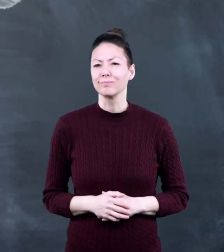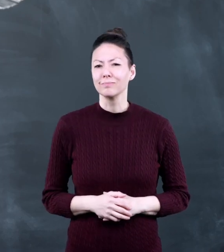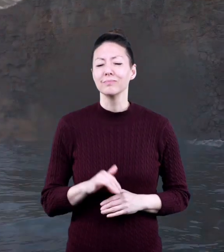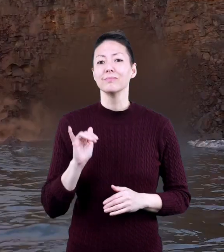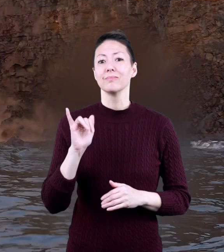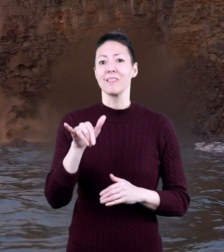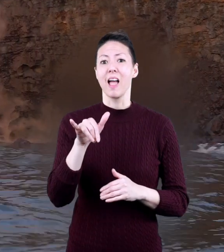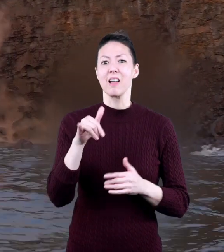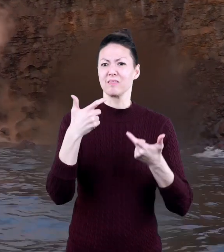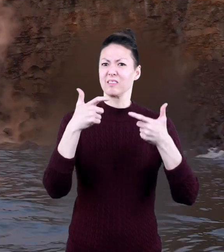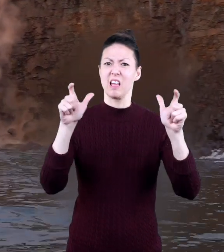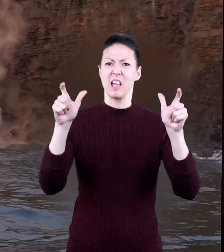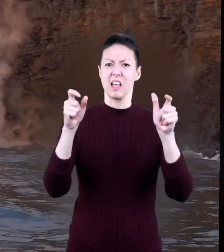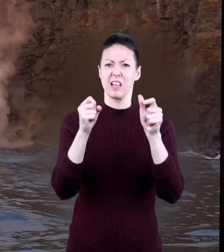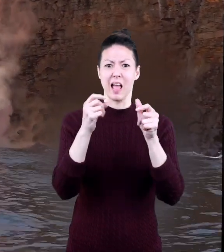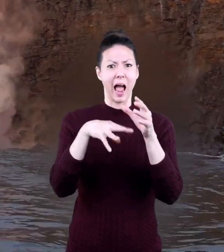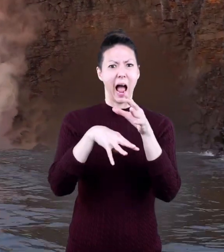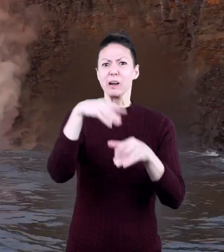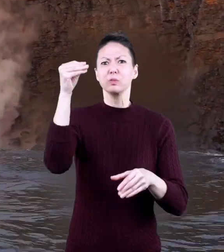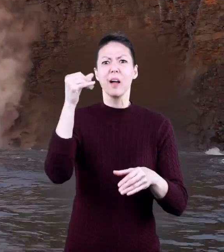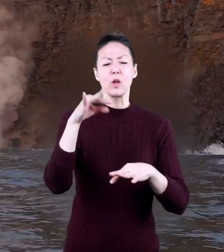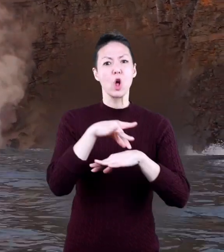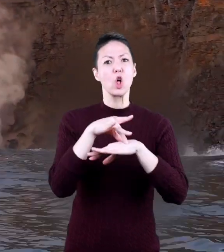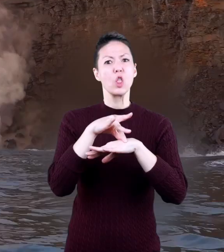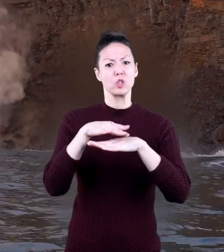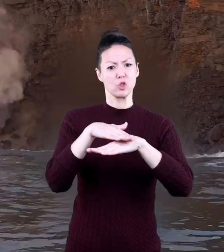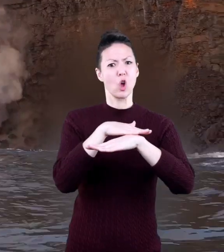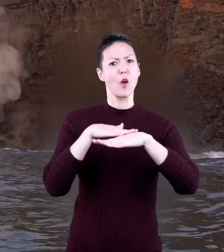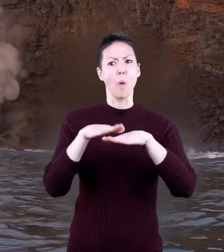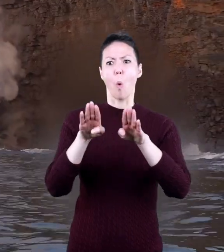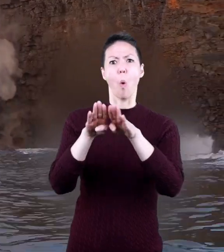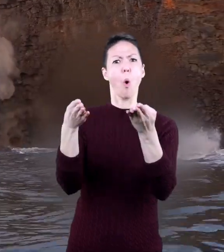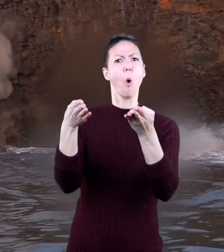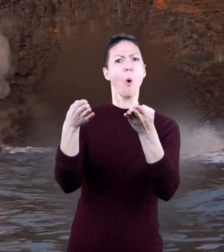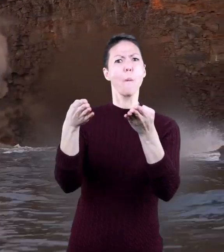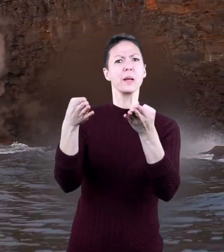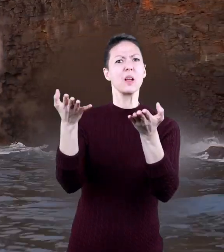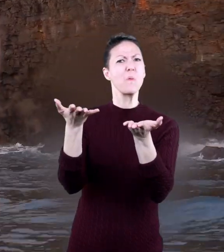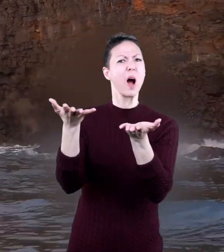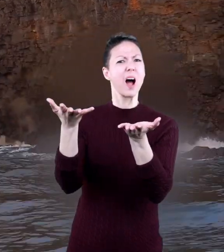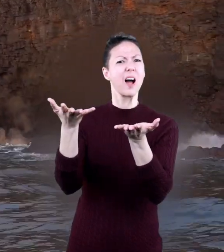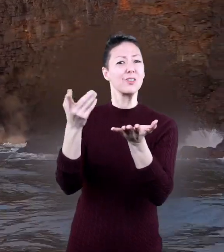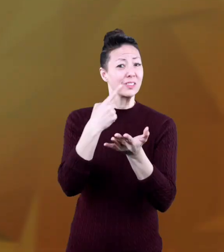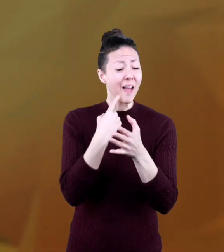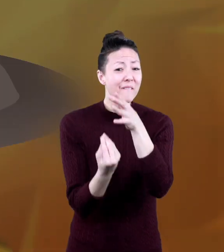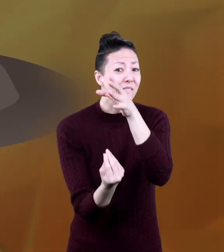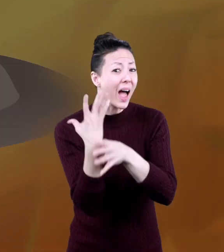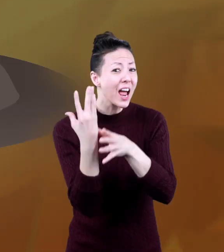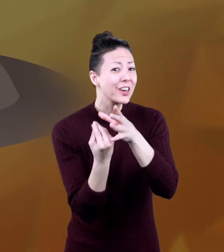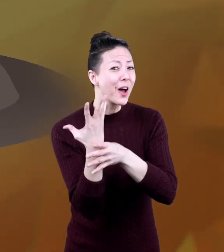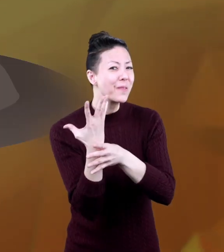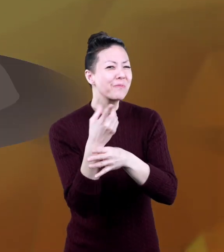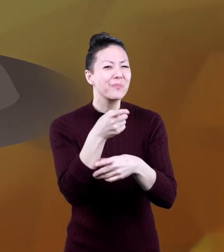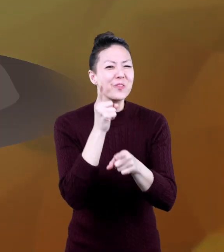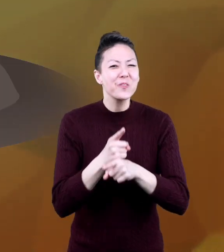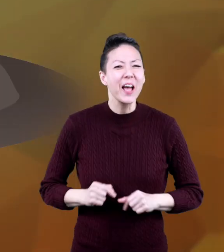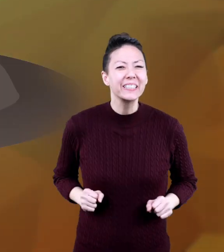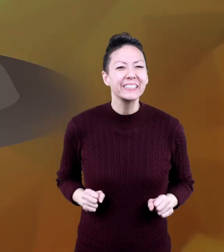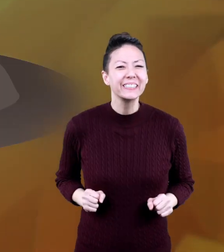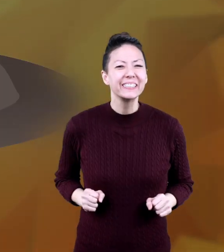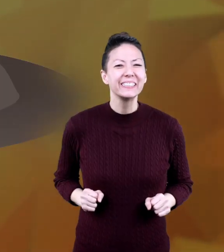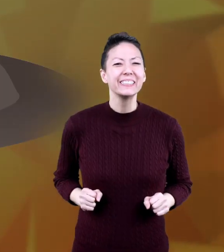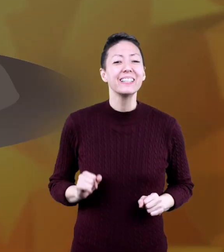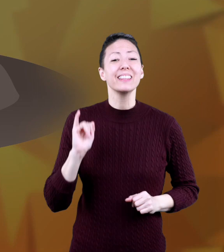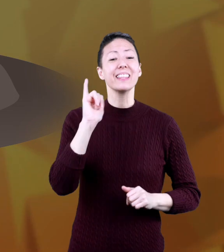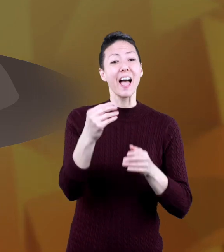It ejects from giant openings in the Earth's surface. If you said volcanoes, you're